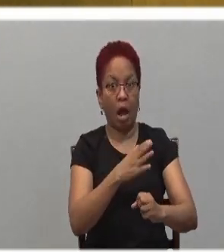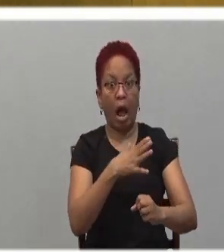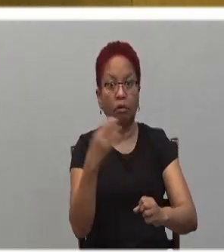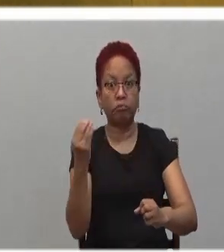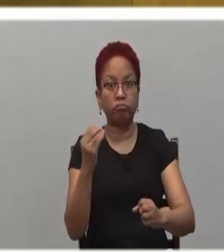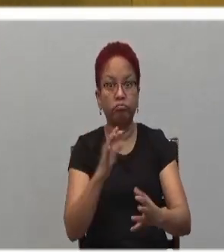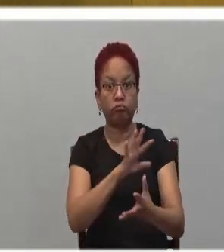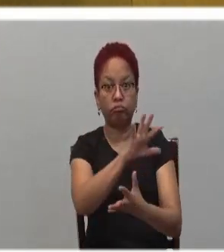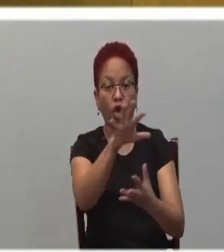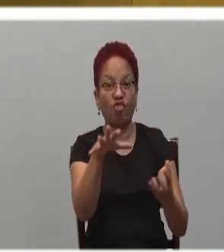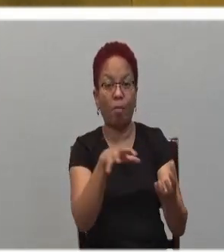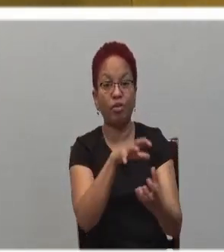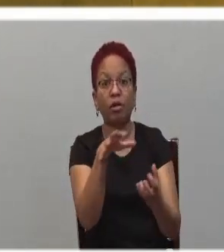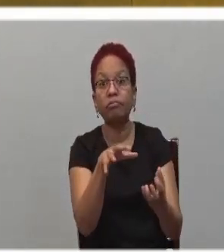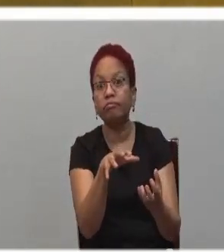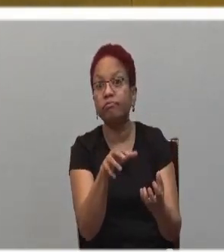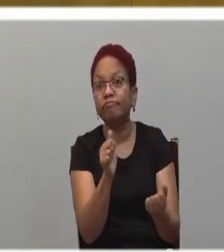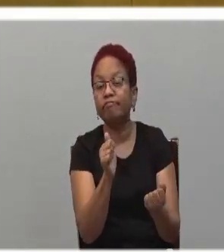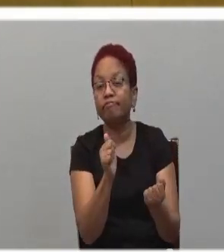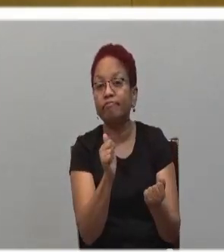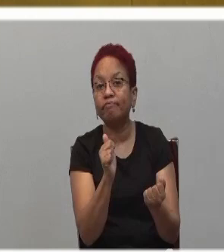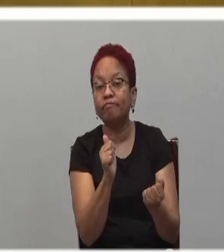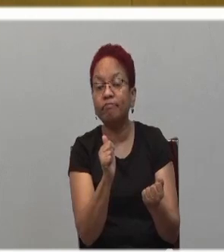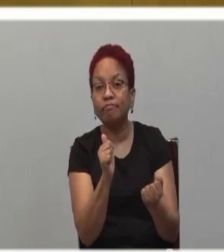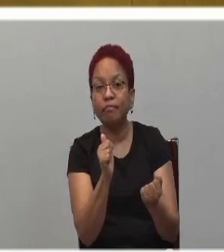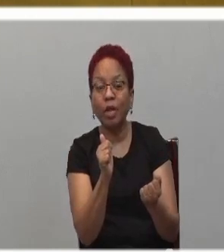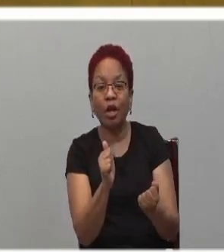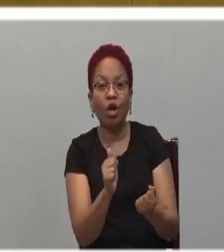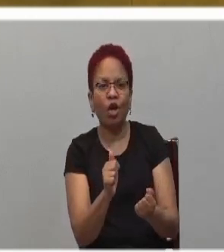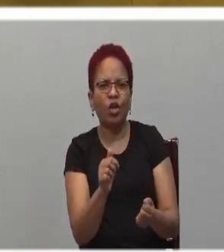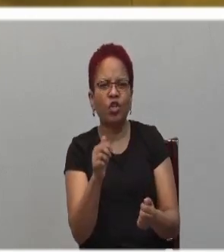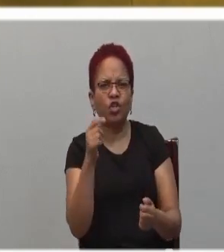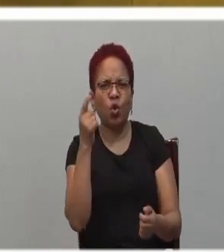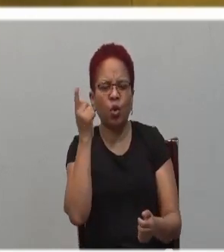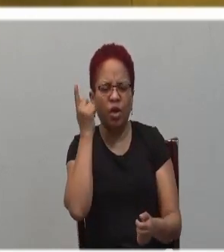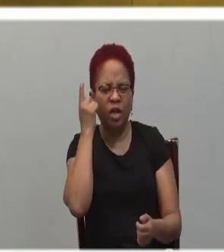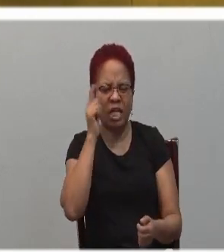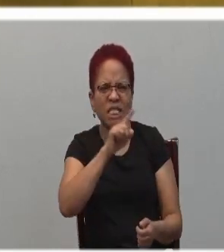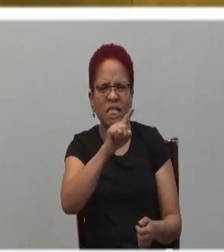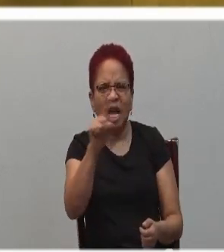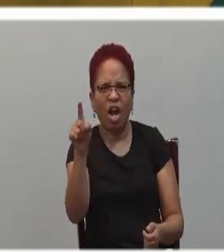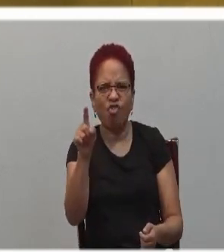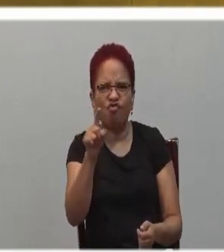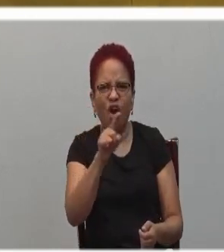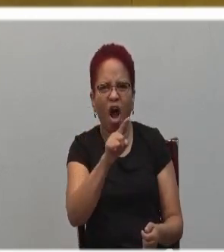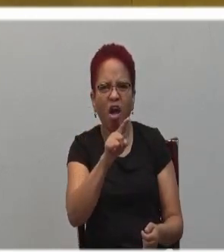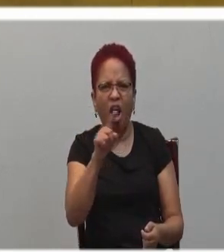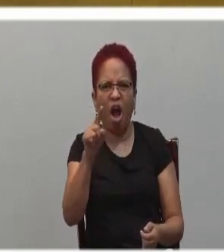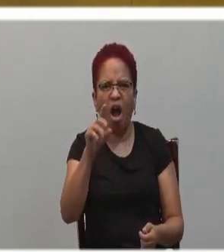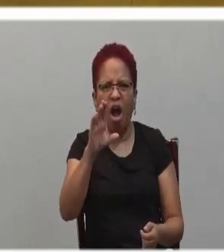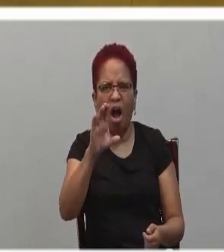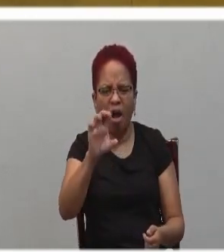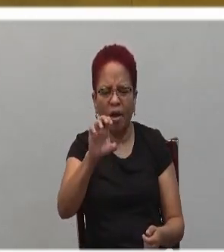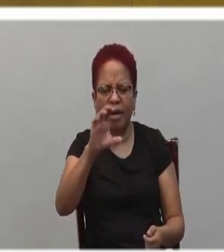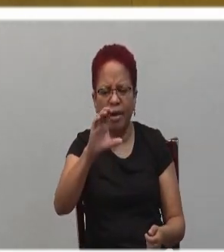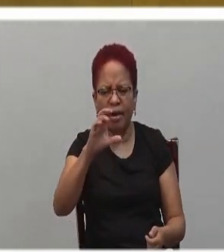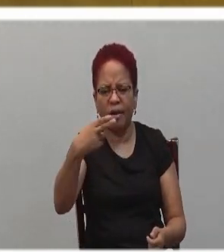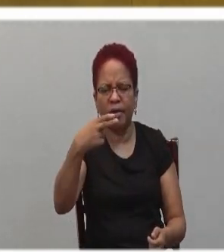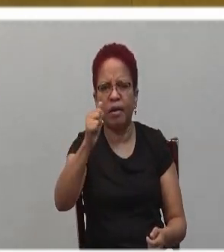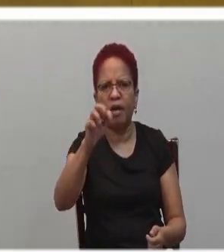Hence, Zachariah's vision of a new Jerusalem, a new type of leadership